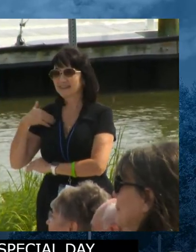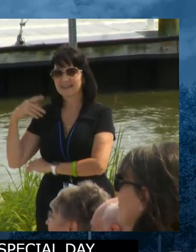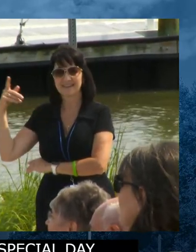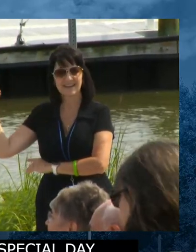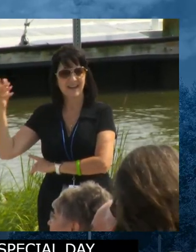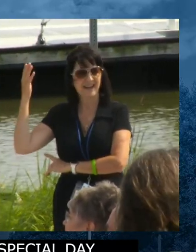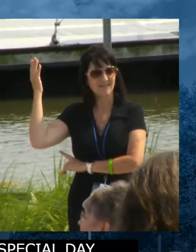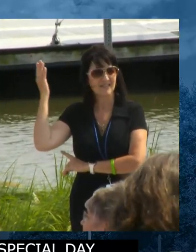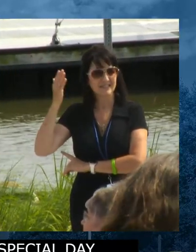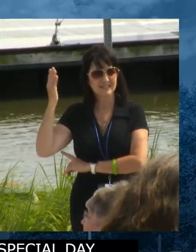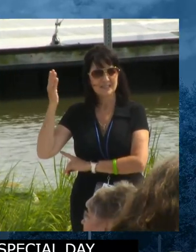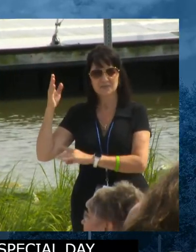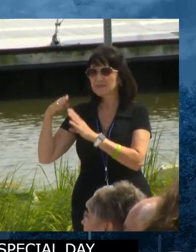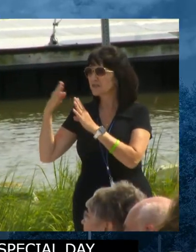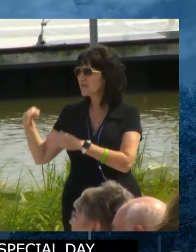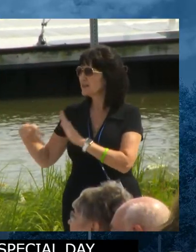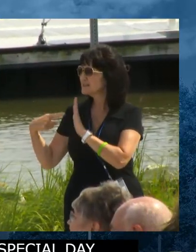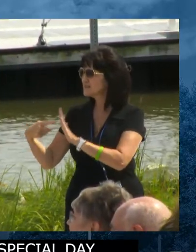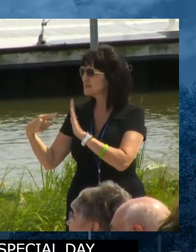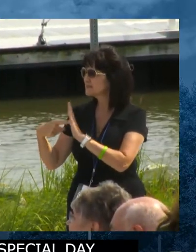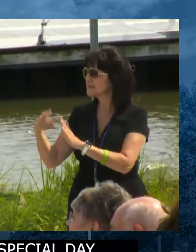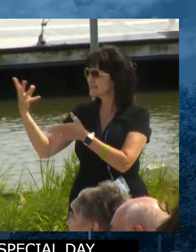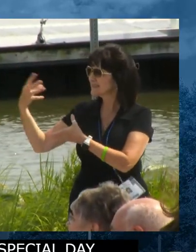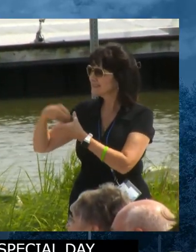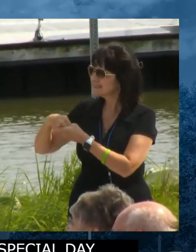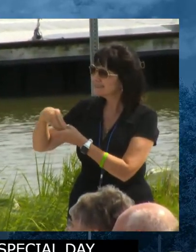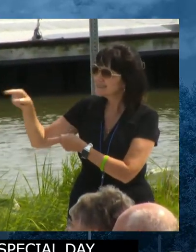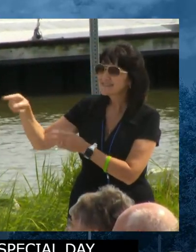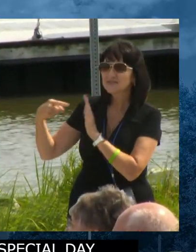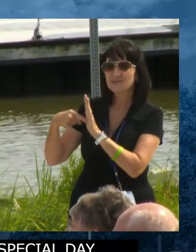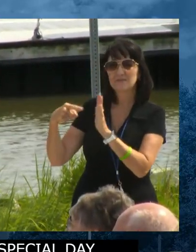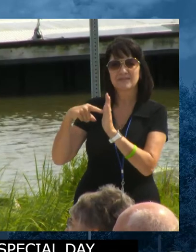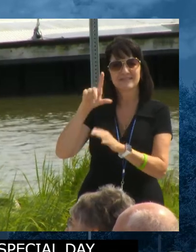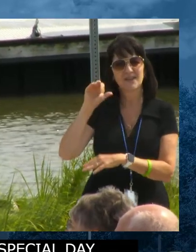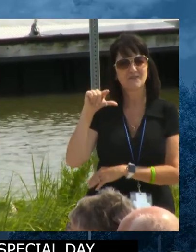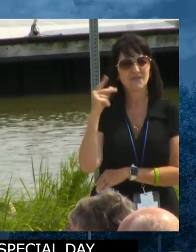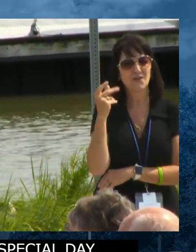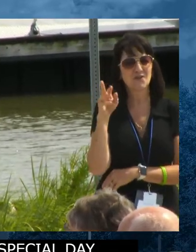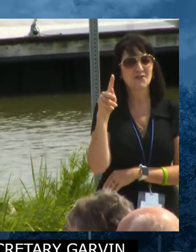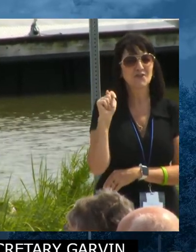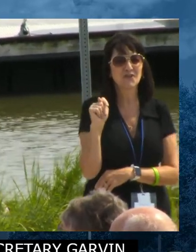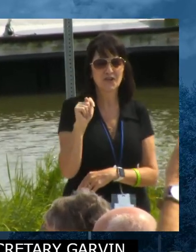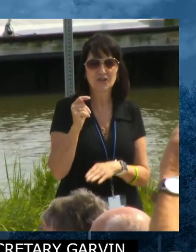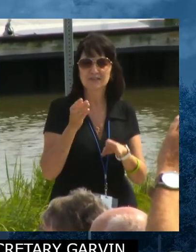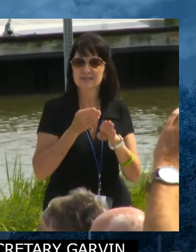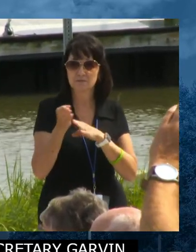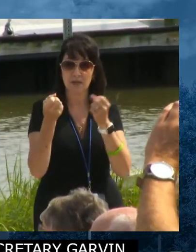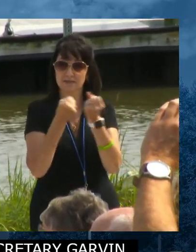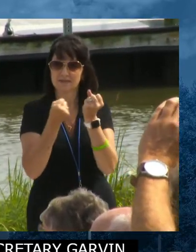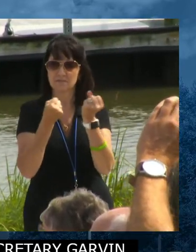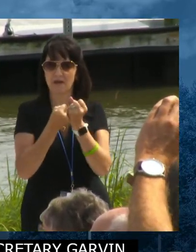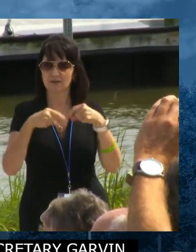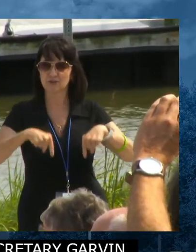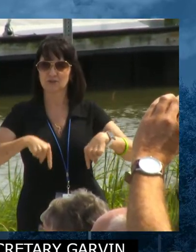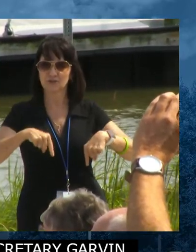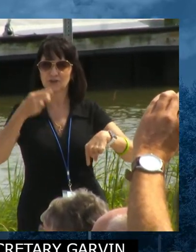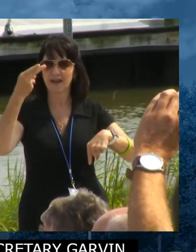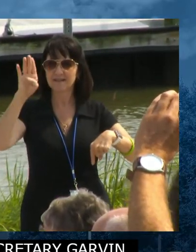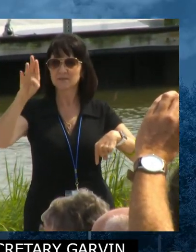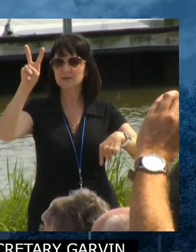He's engaged with the Secretary and Representative Longhurst, which is the main sponsor of House Bill 200.